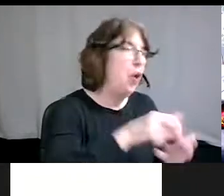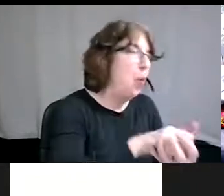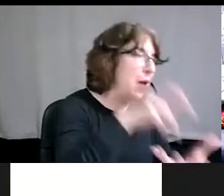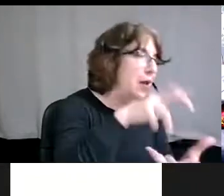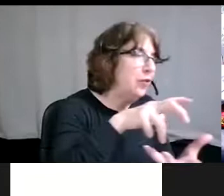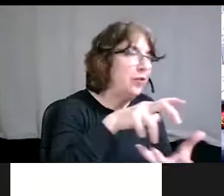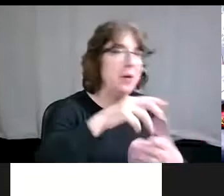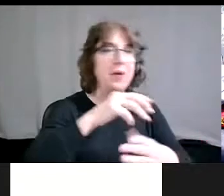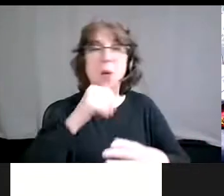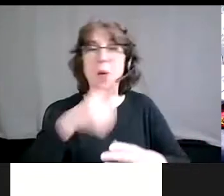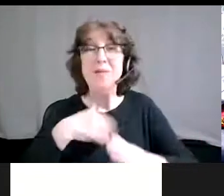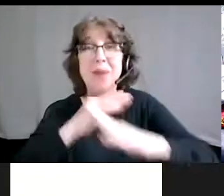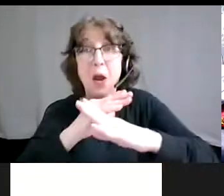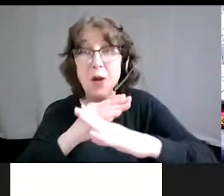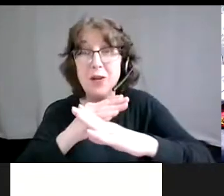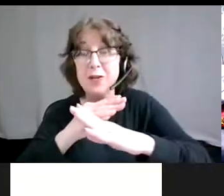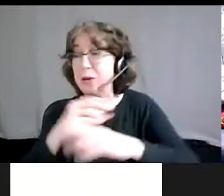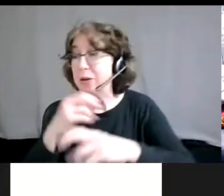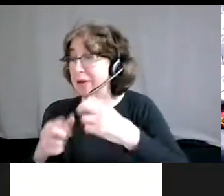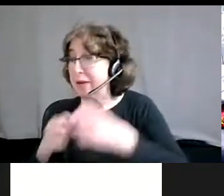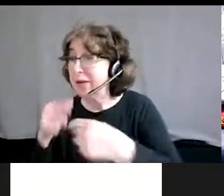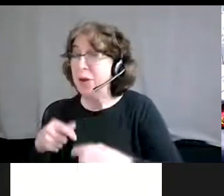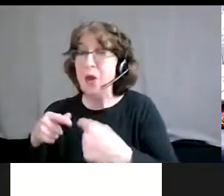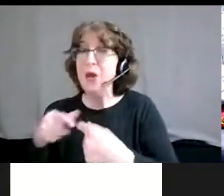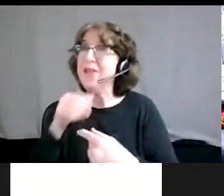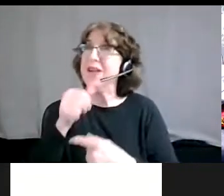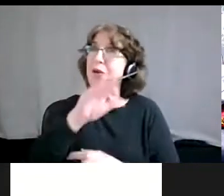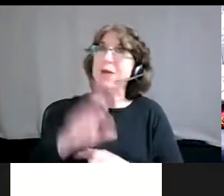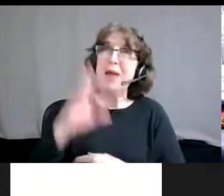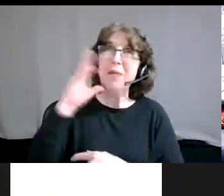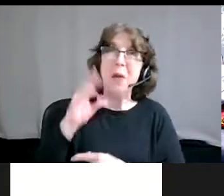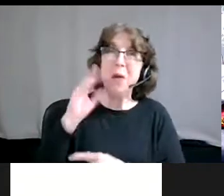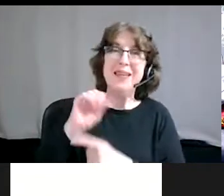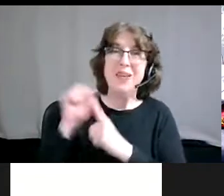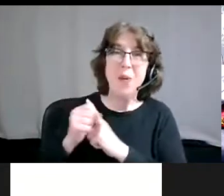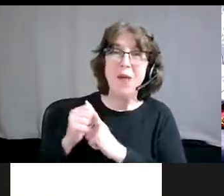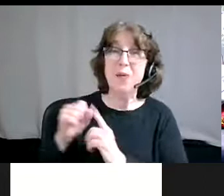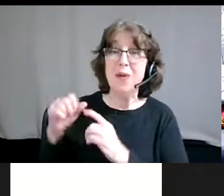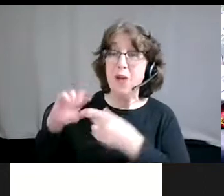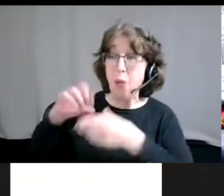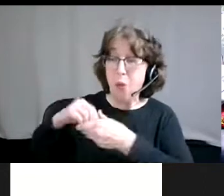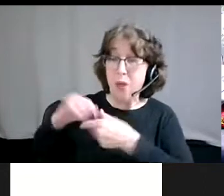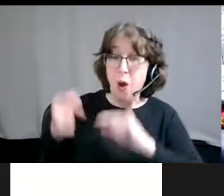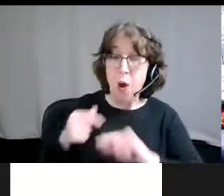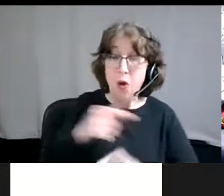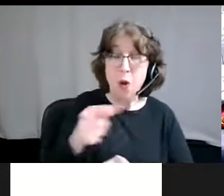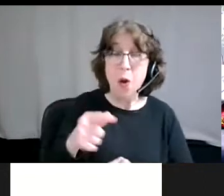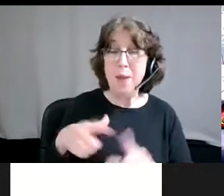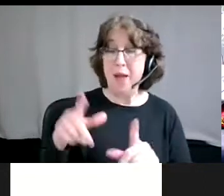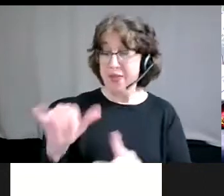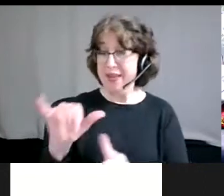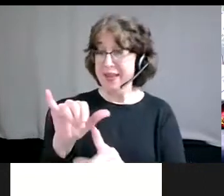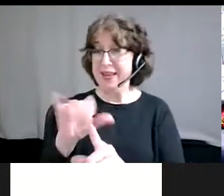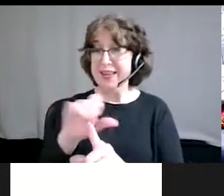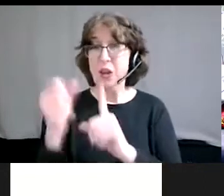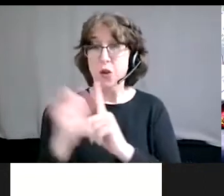facing, or you don't have situations where you've been harmed. But it is saying that there are situations and it's likely a situation at hand where you're being